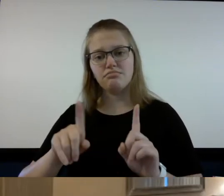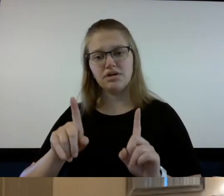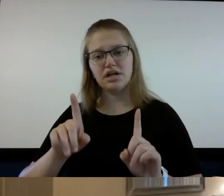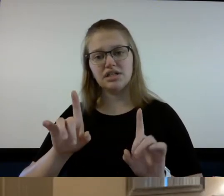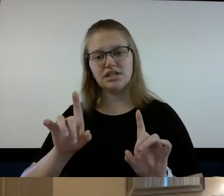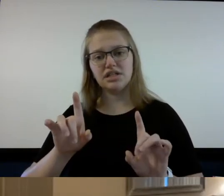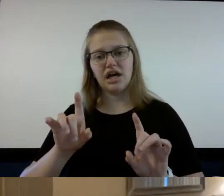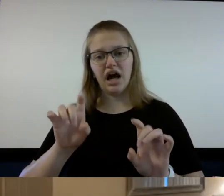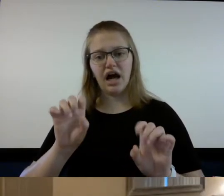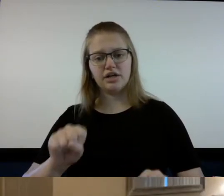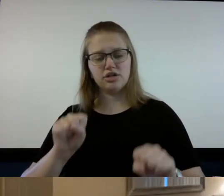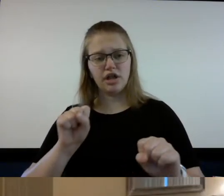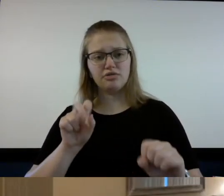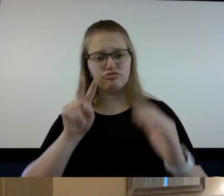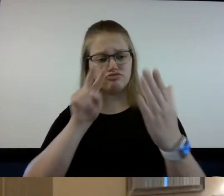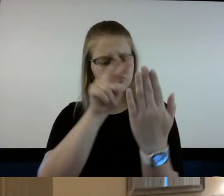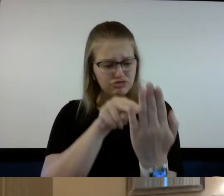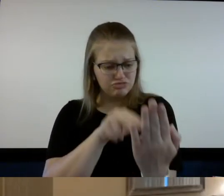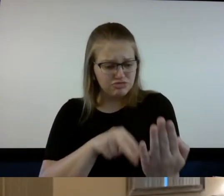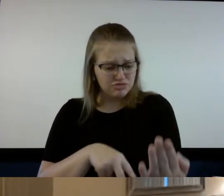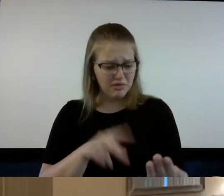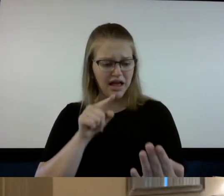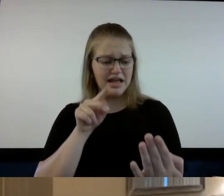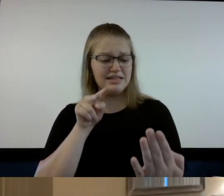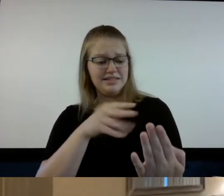see faces of my family